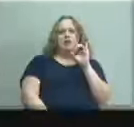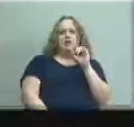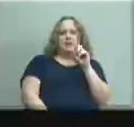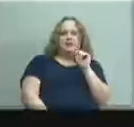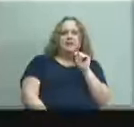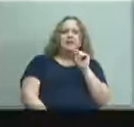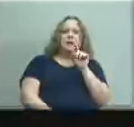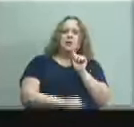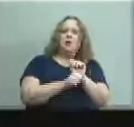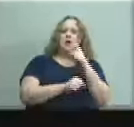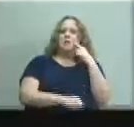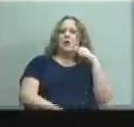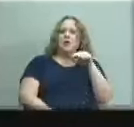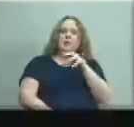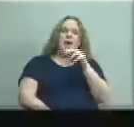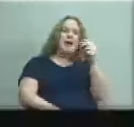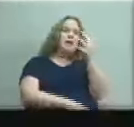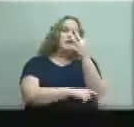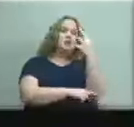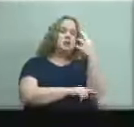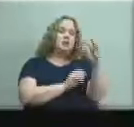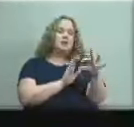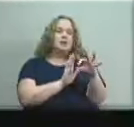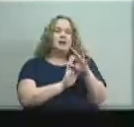and the trees that are being picked out are